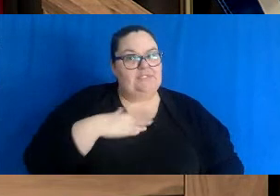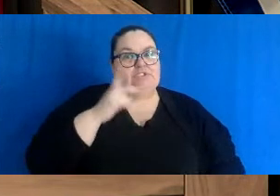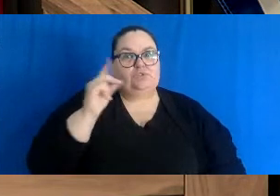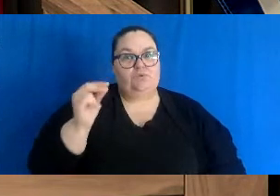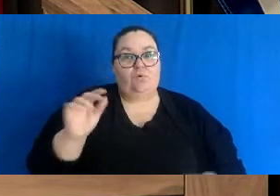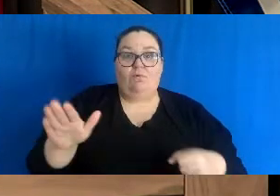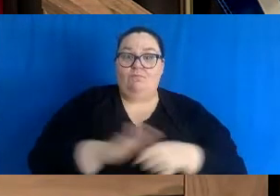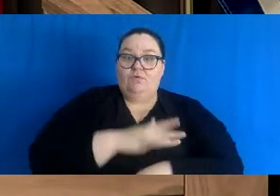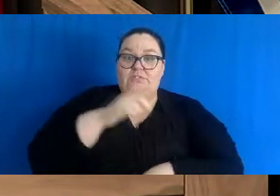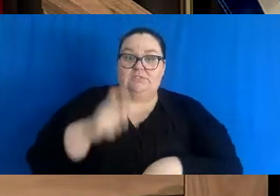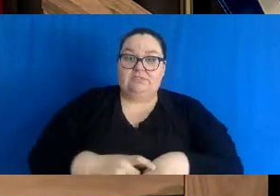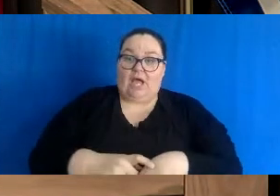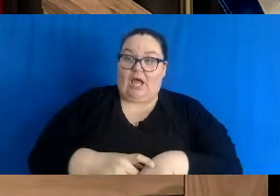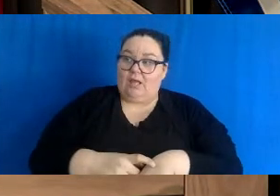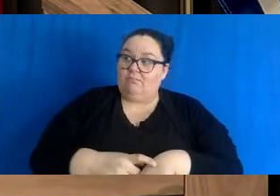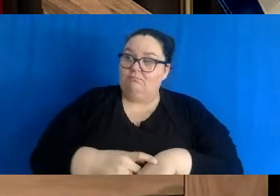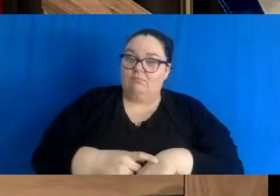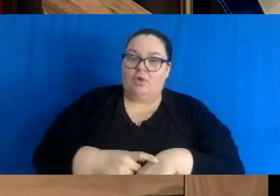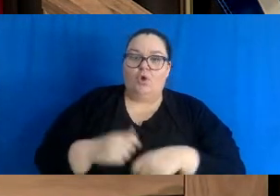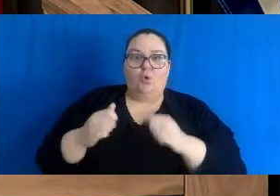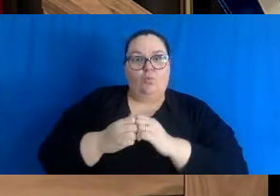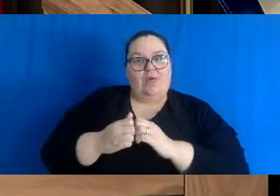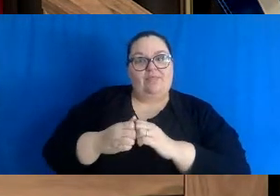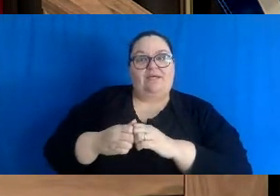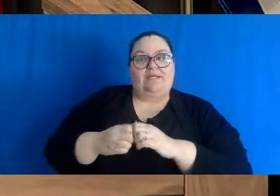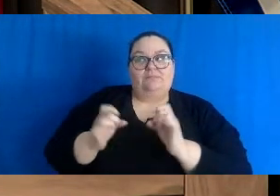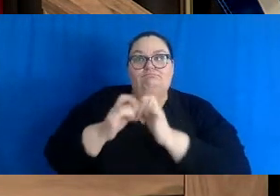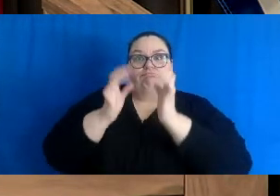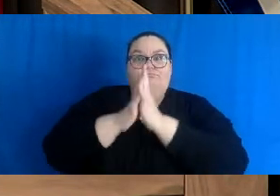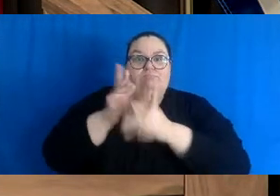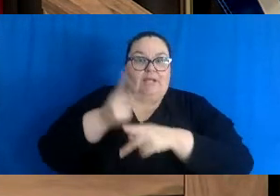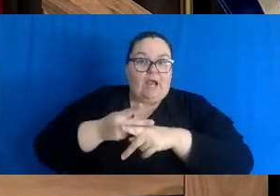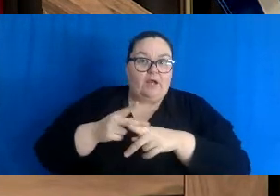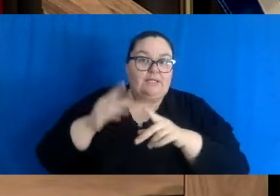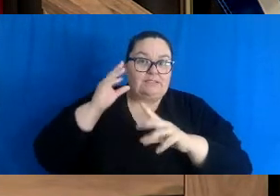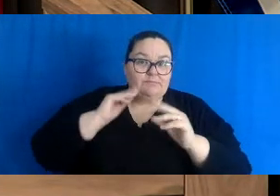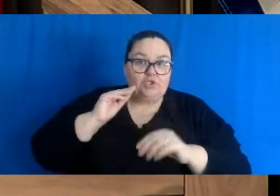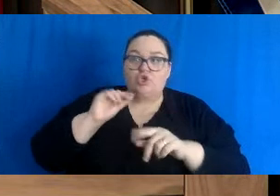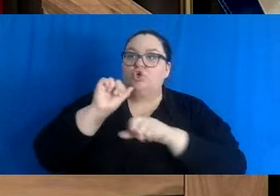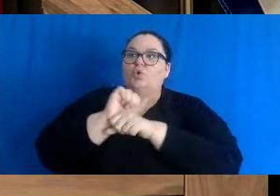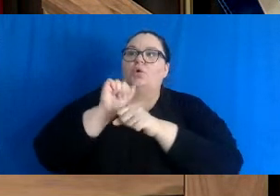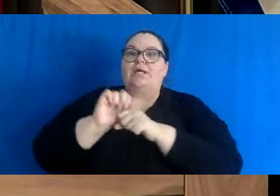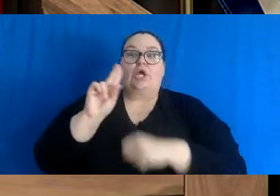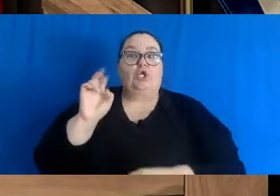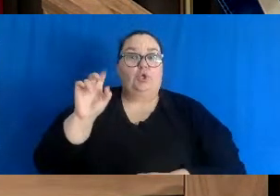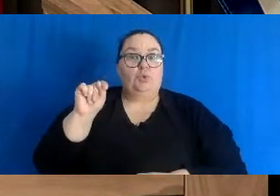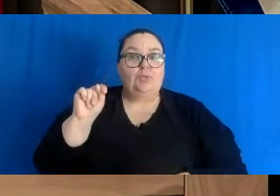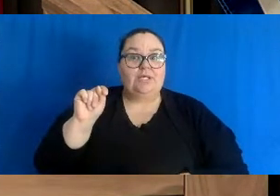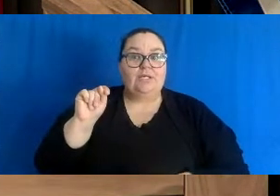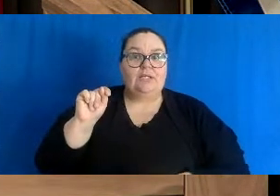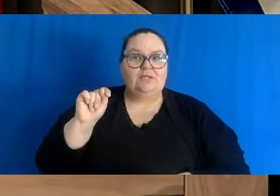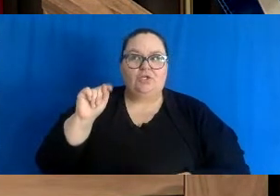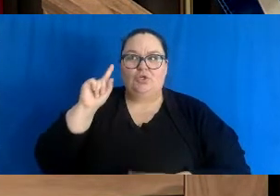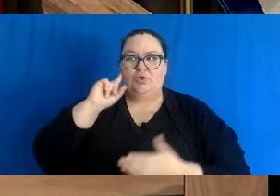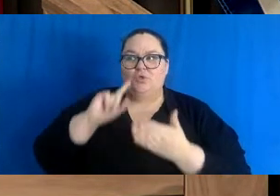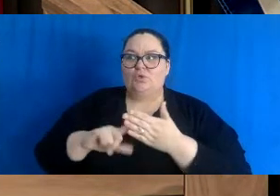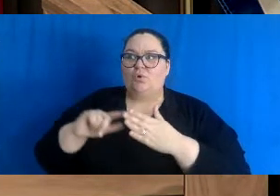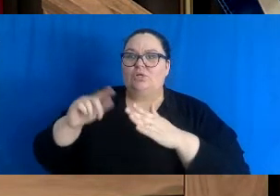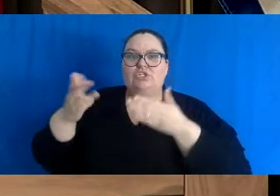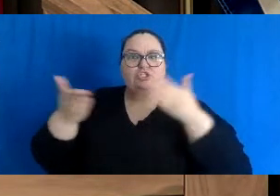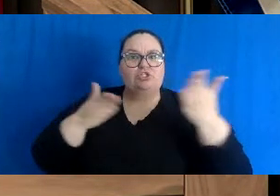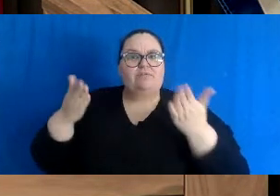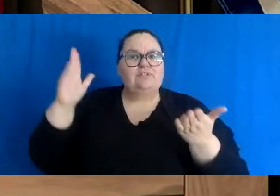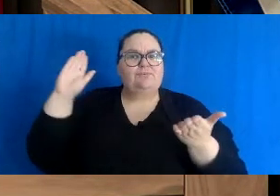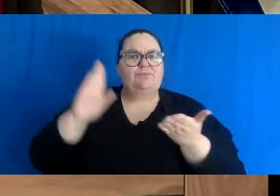health authority nurse with critical care experience who is presently working on a hospital unit experiencing a reduction in service or closure.